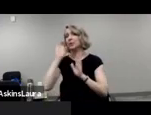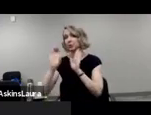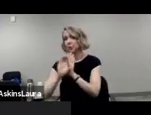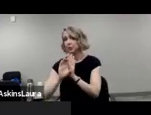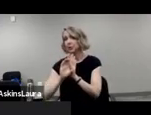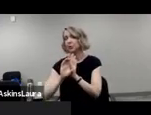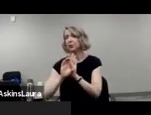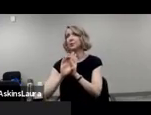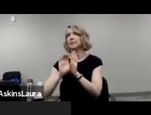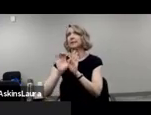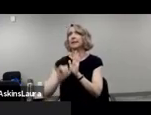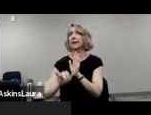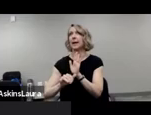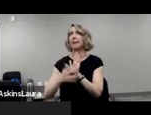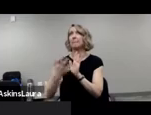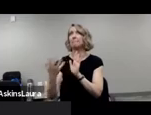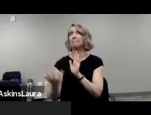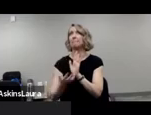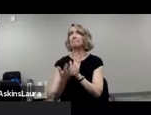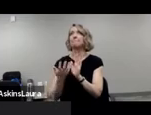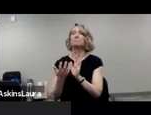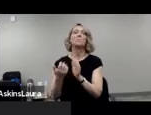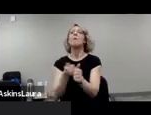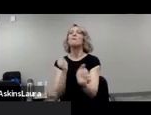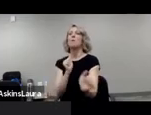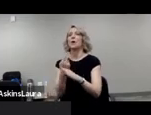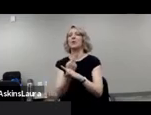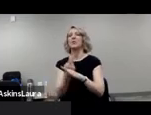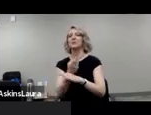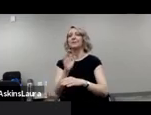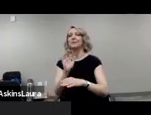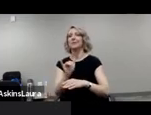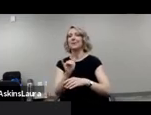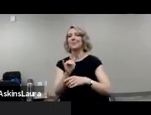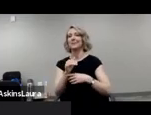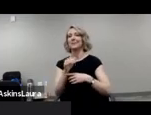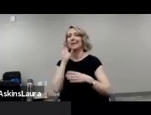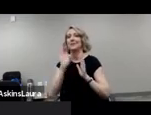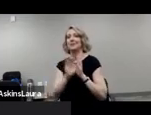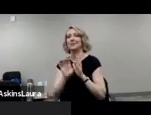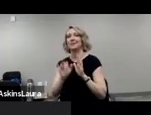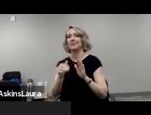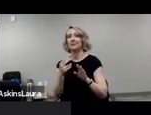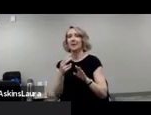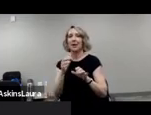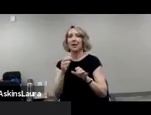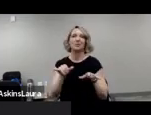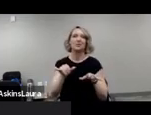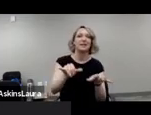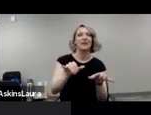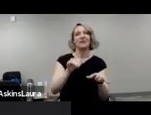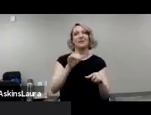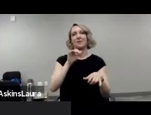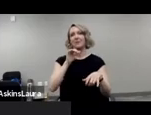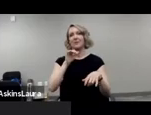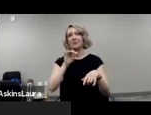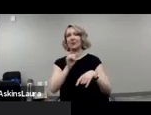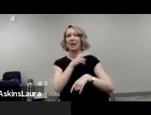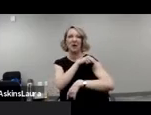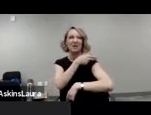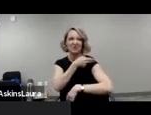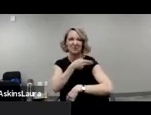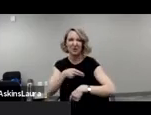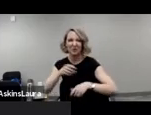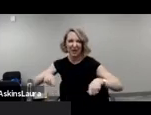that avoid using red flags like images that use standard, uncustomized hospital-issued